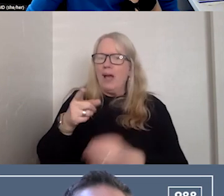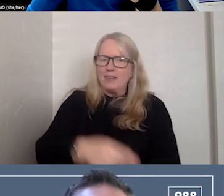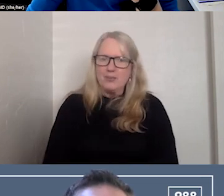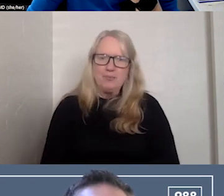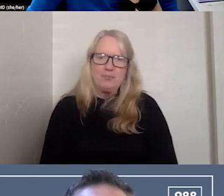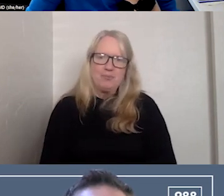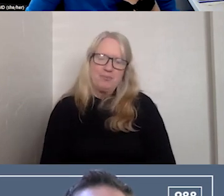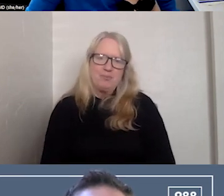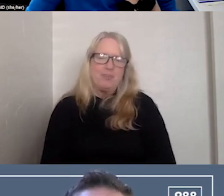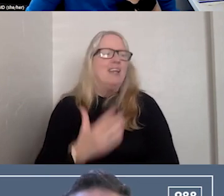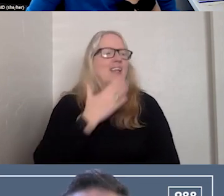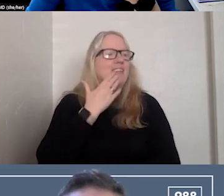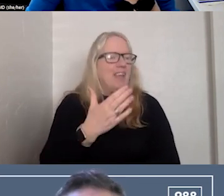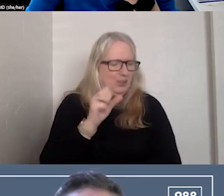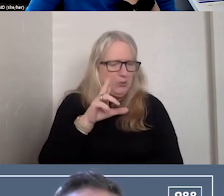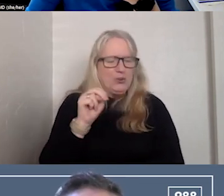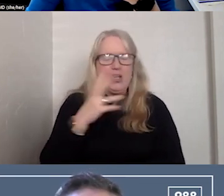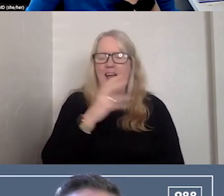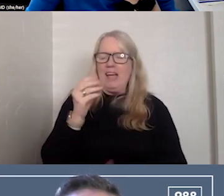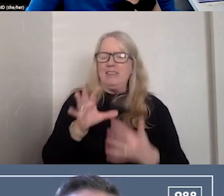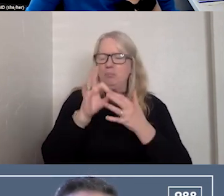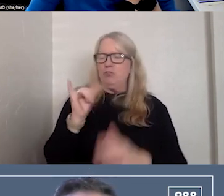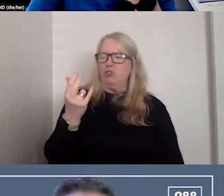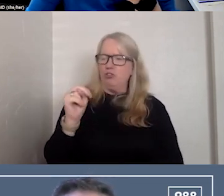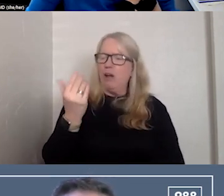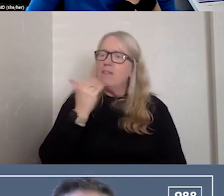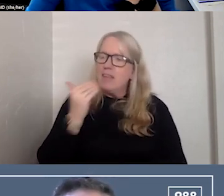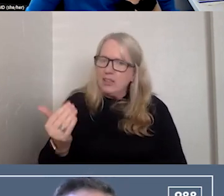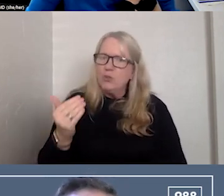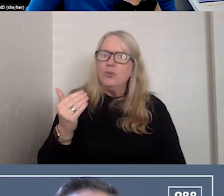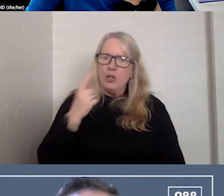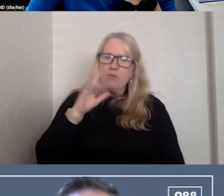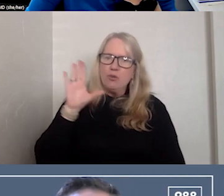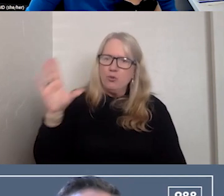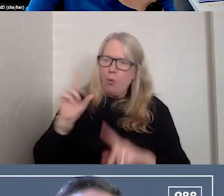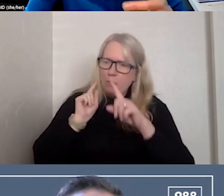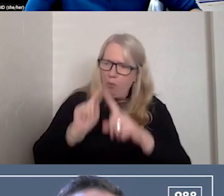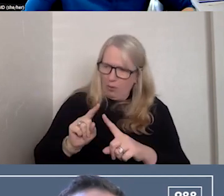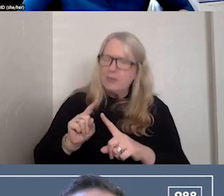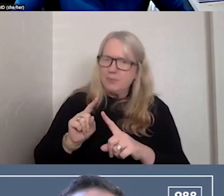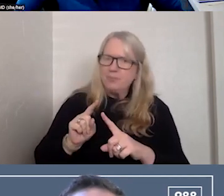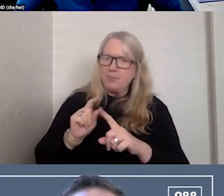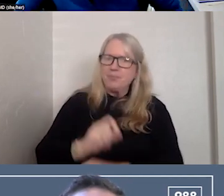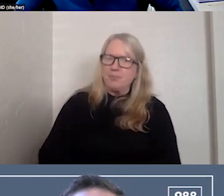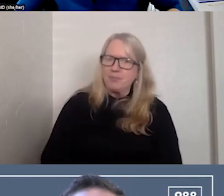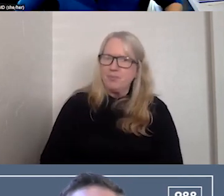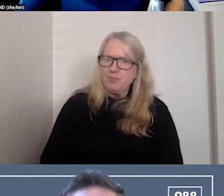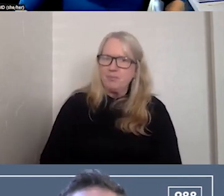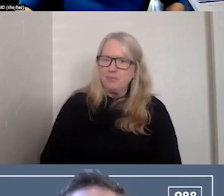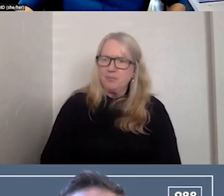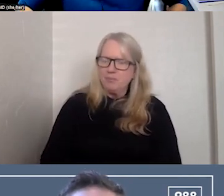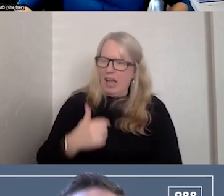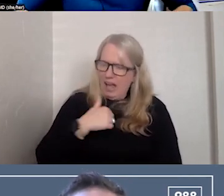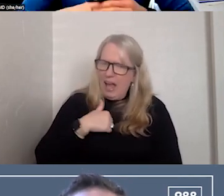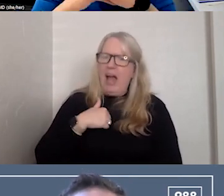Yeah, thank you, Sue. And especially thank you, John, for your your points there. And I was